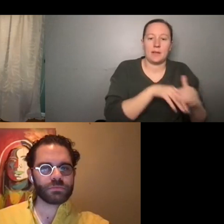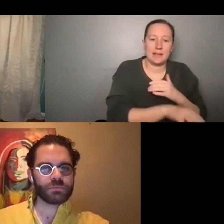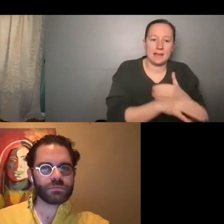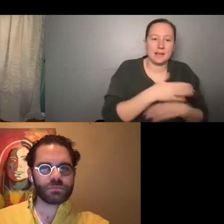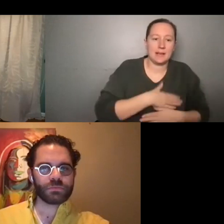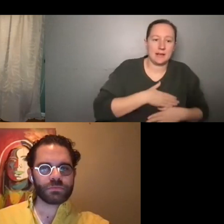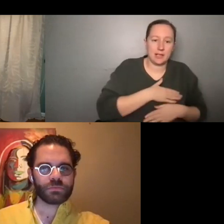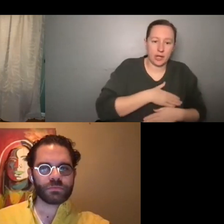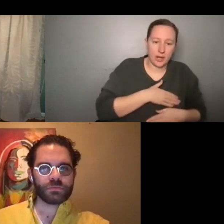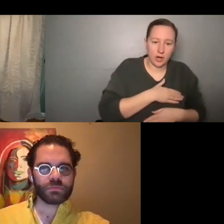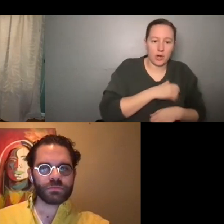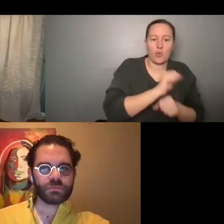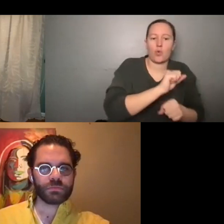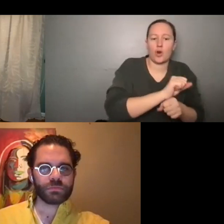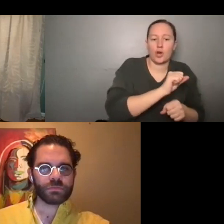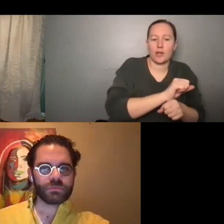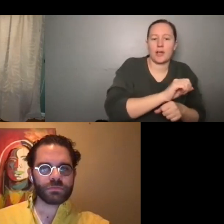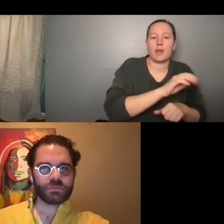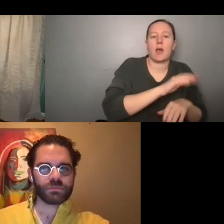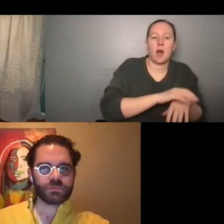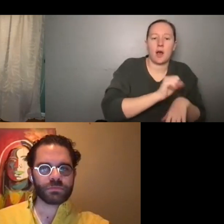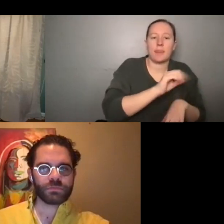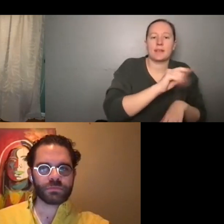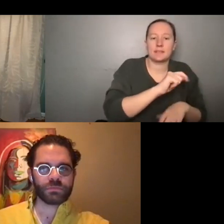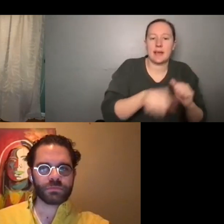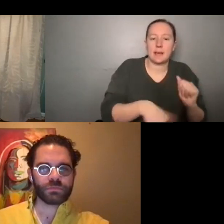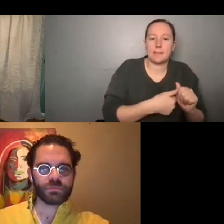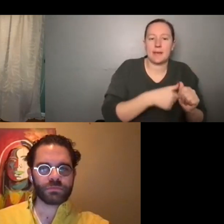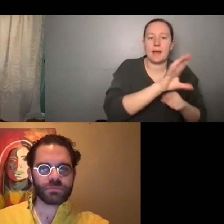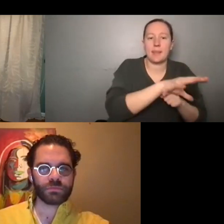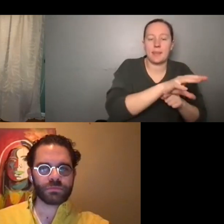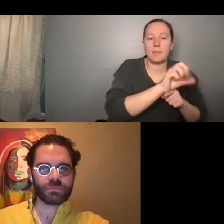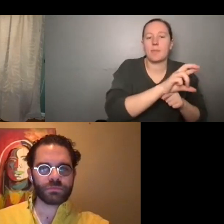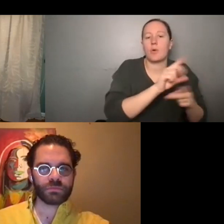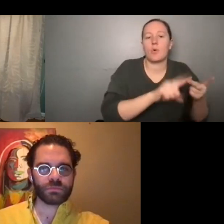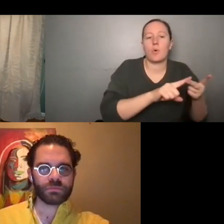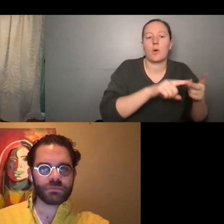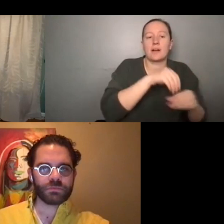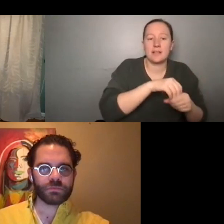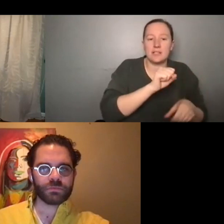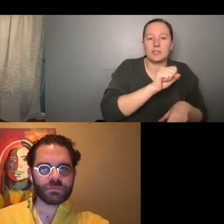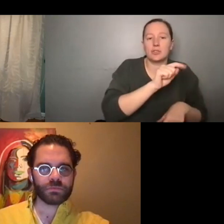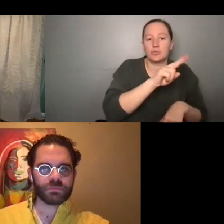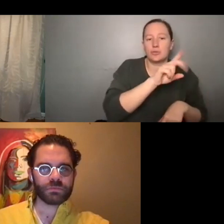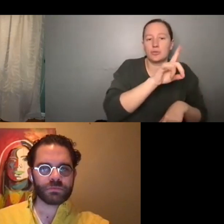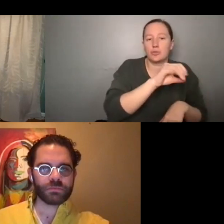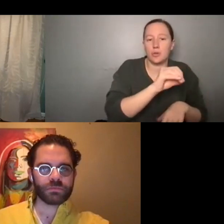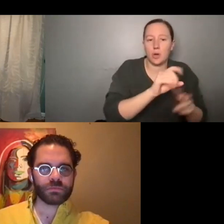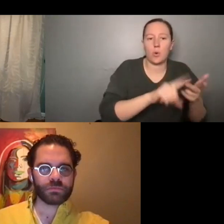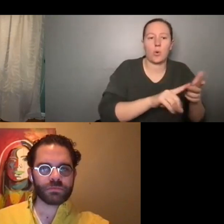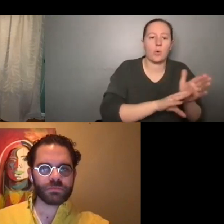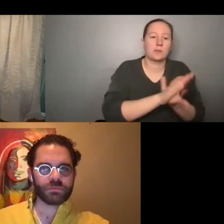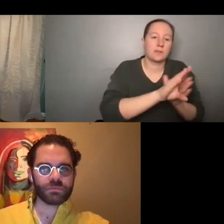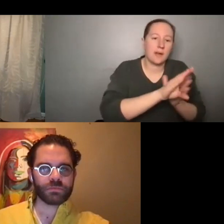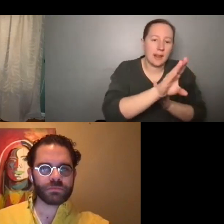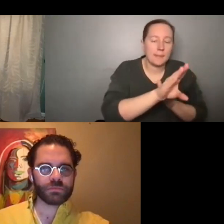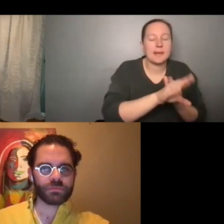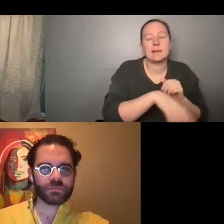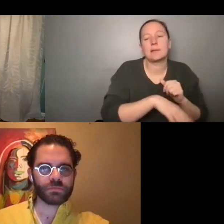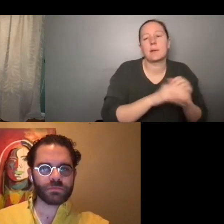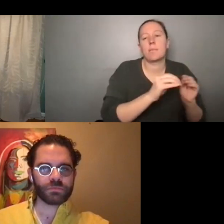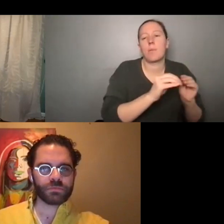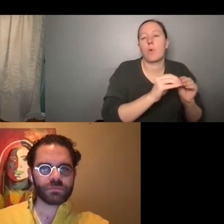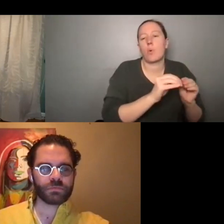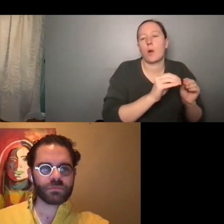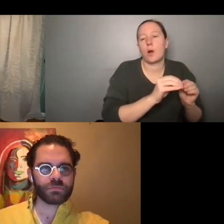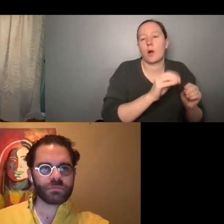like working on set behind the camera or in like the studio system and development, um, you know, more of